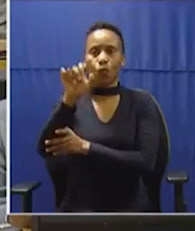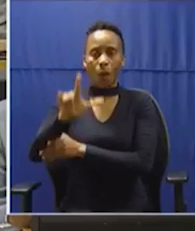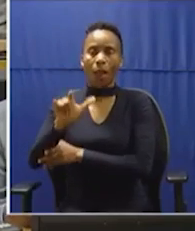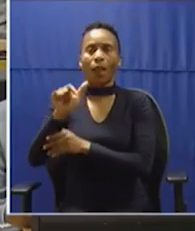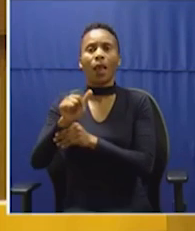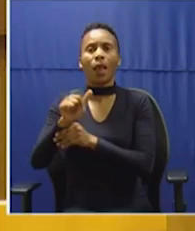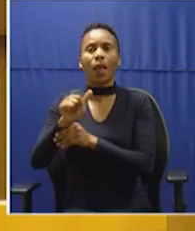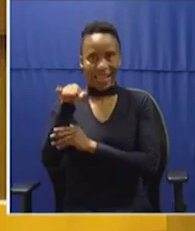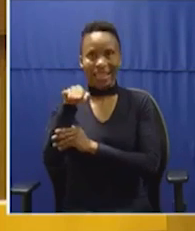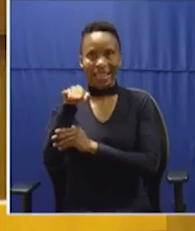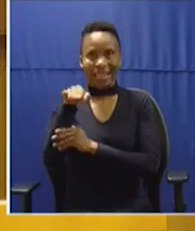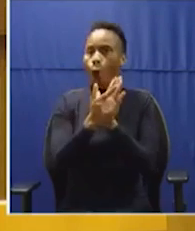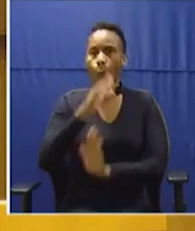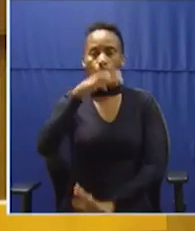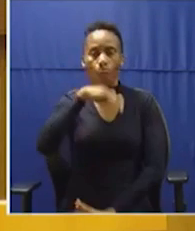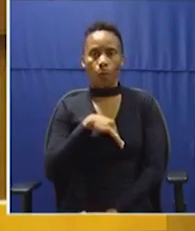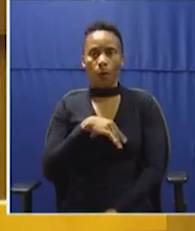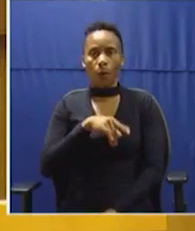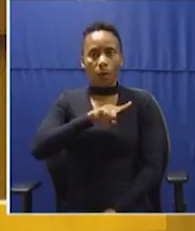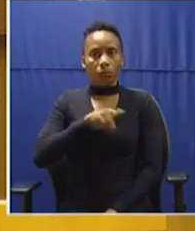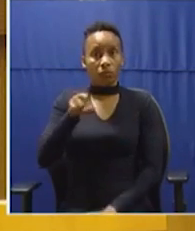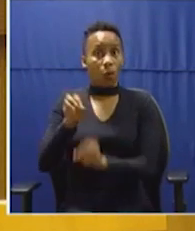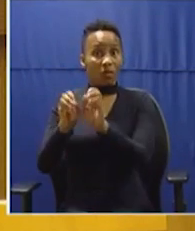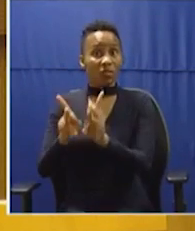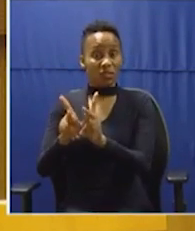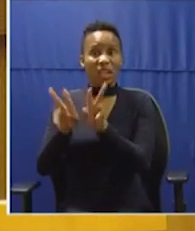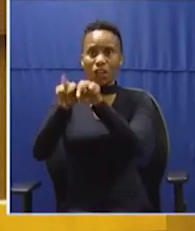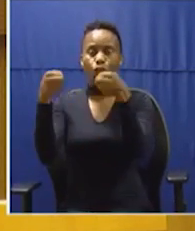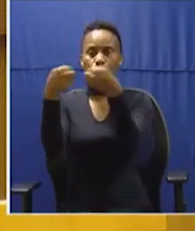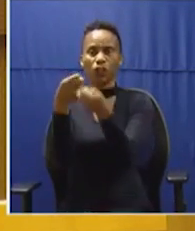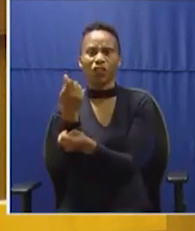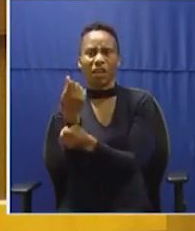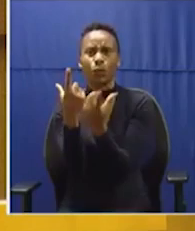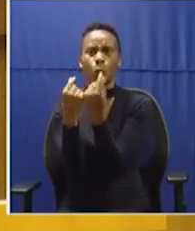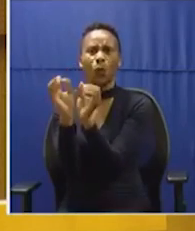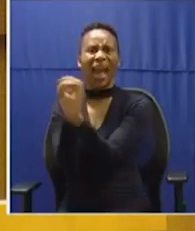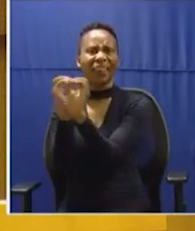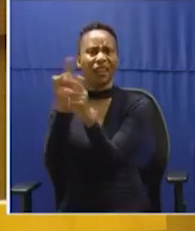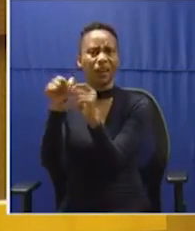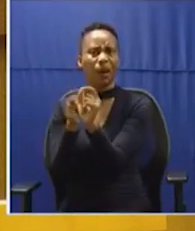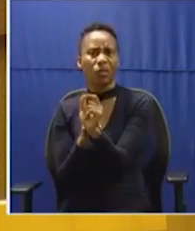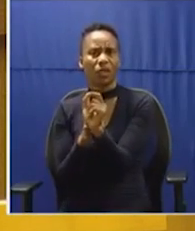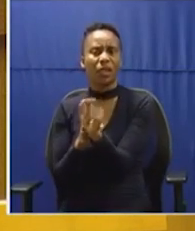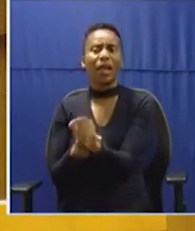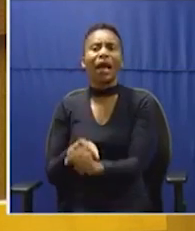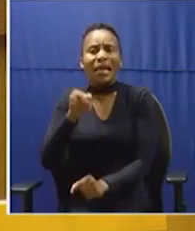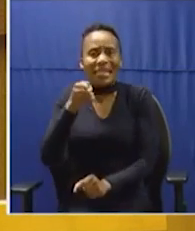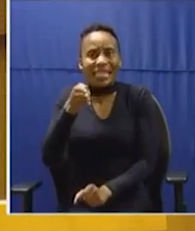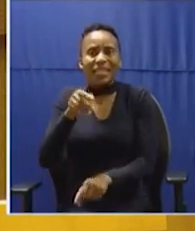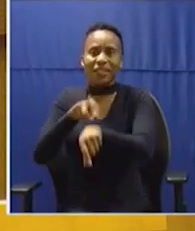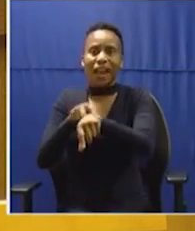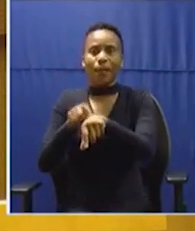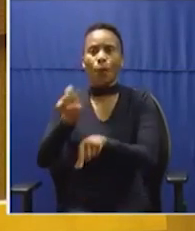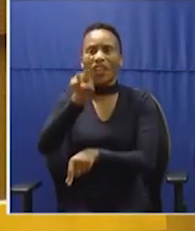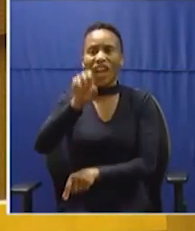because of opportunity, National Treasury didn't do anything about it. Even when the question was asked to National